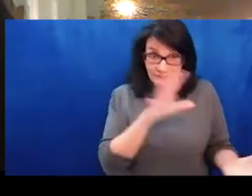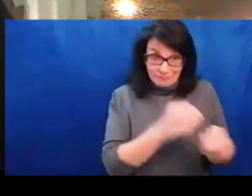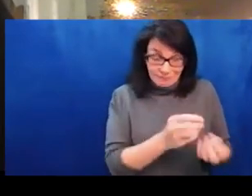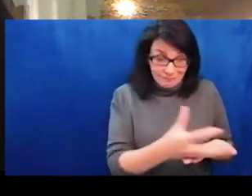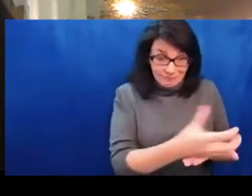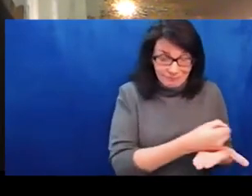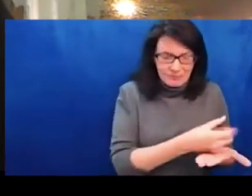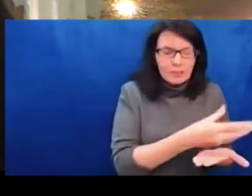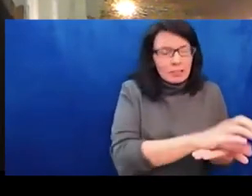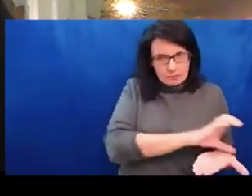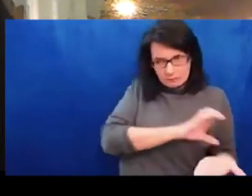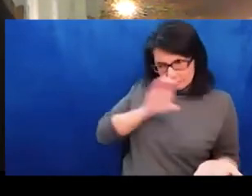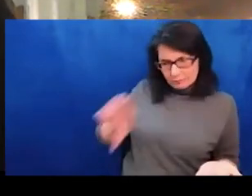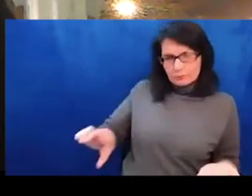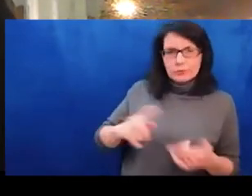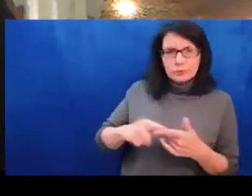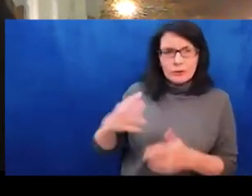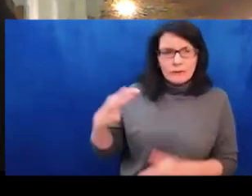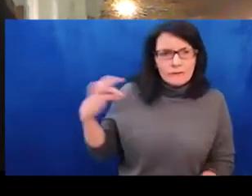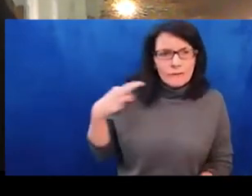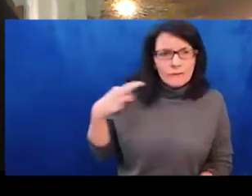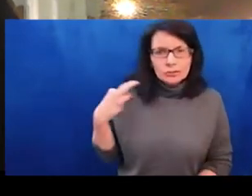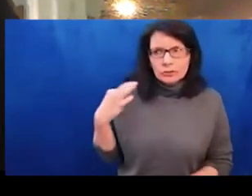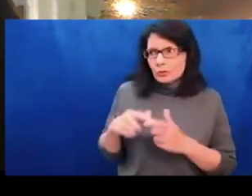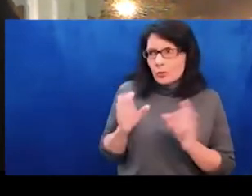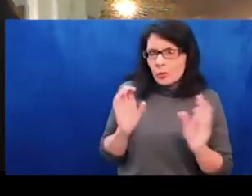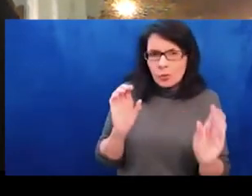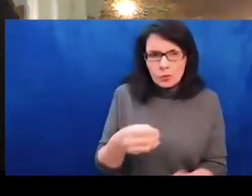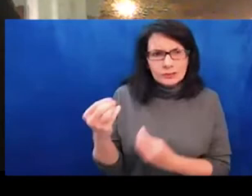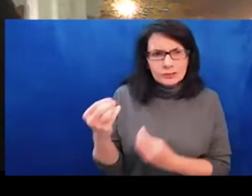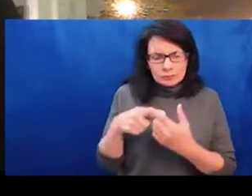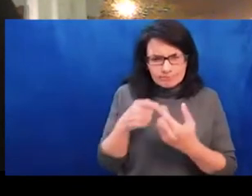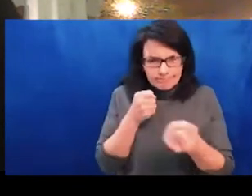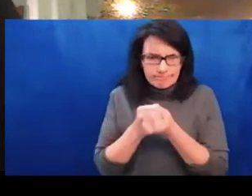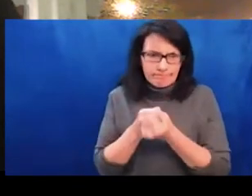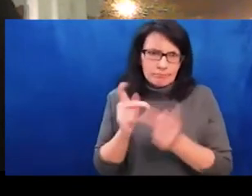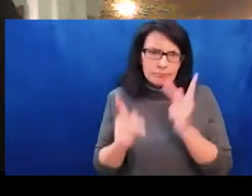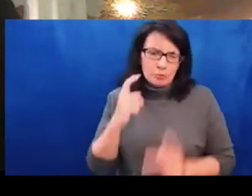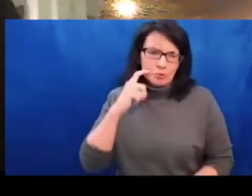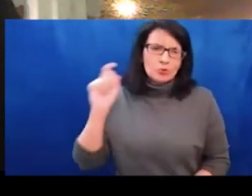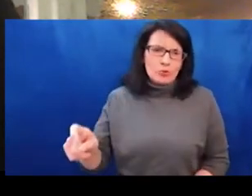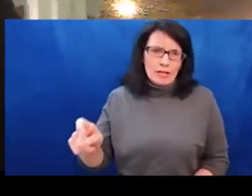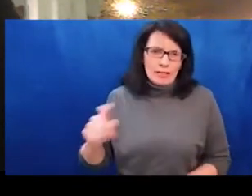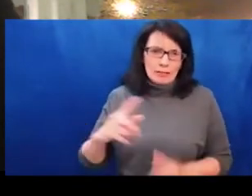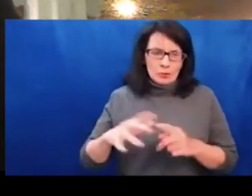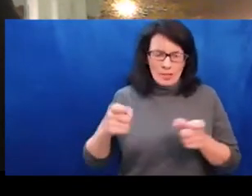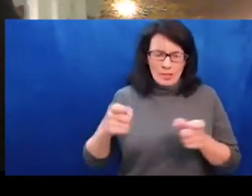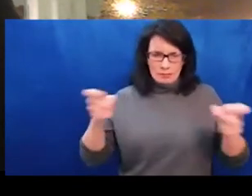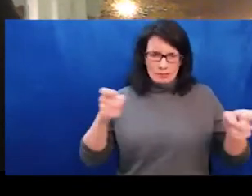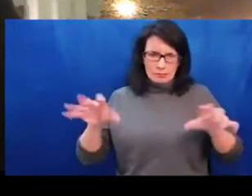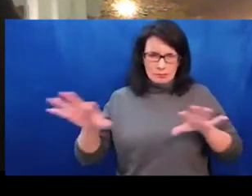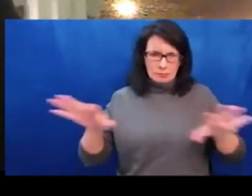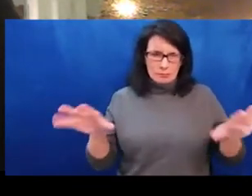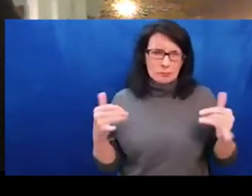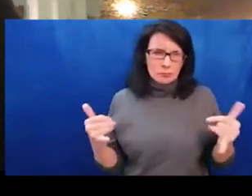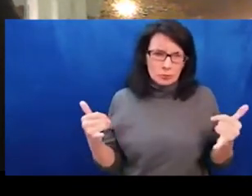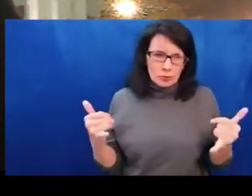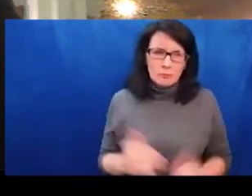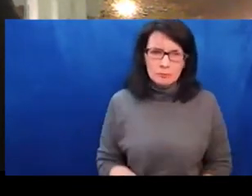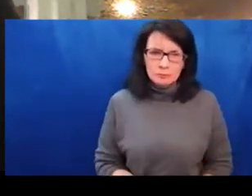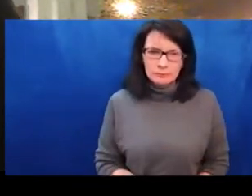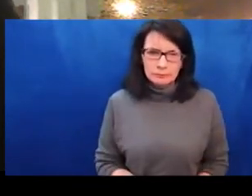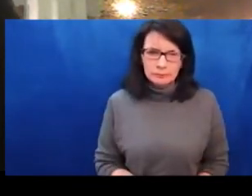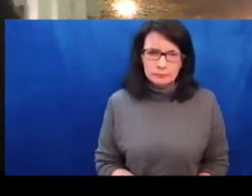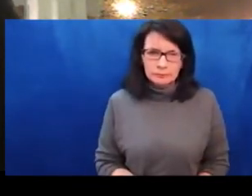Ukraine. And I'm personally now receive a lot of requests to show